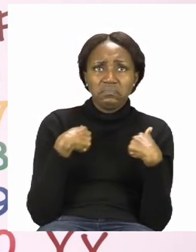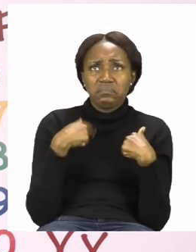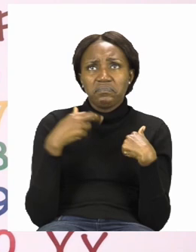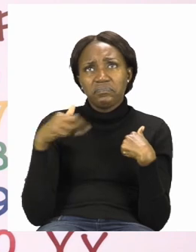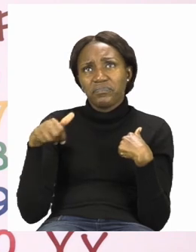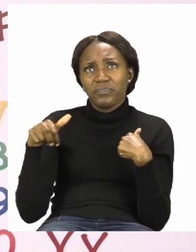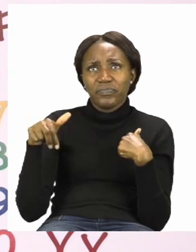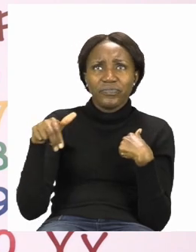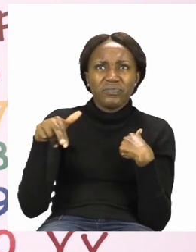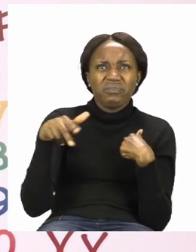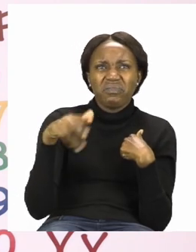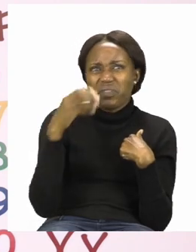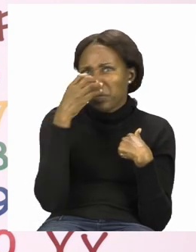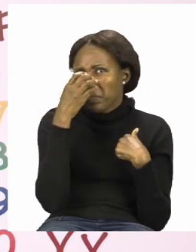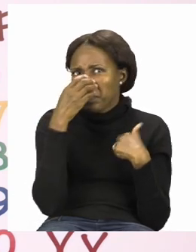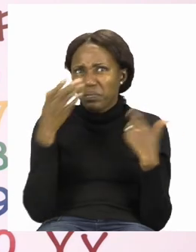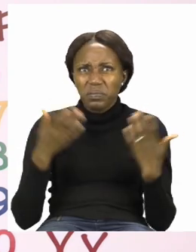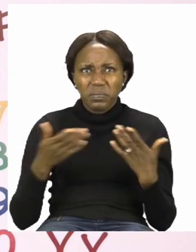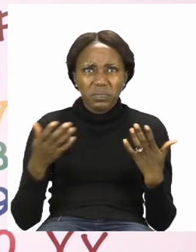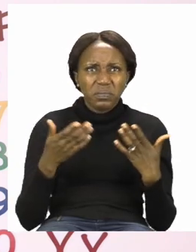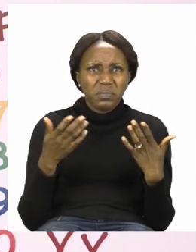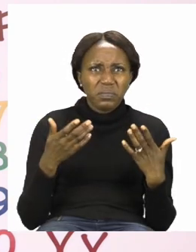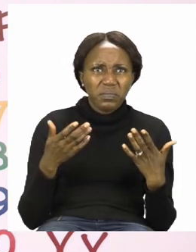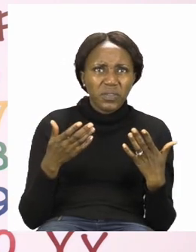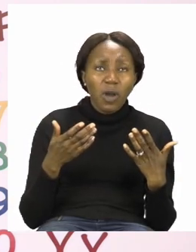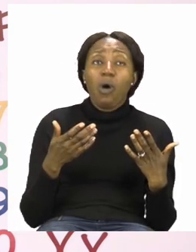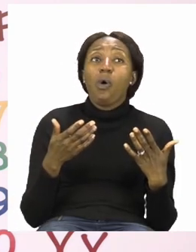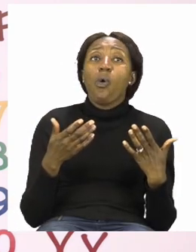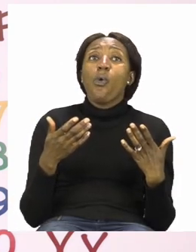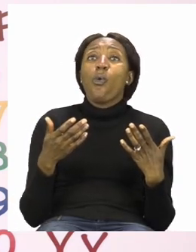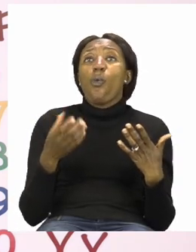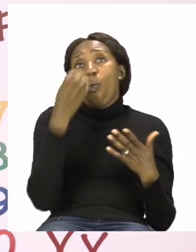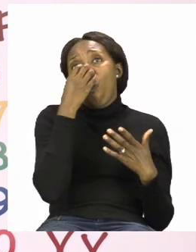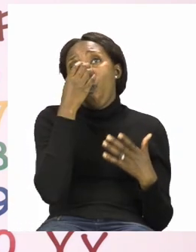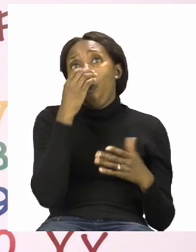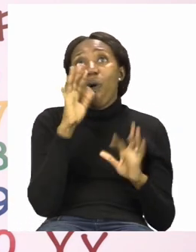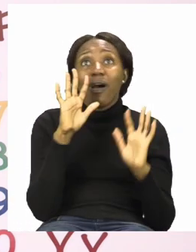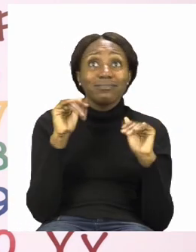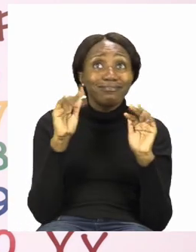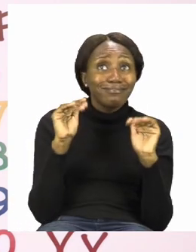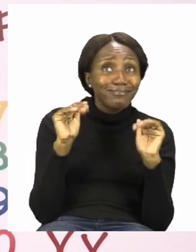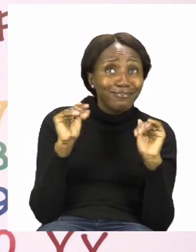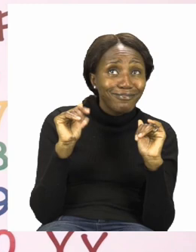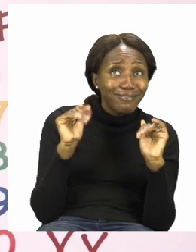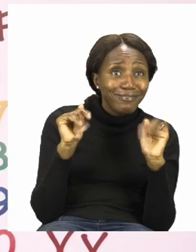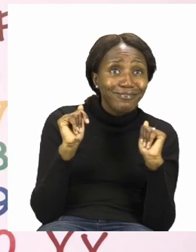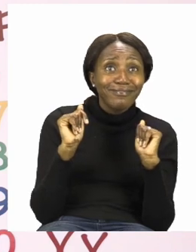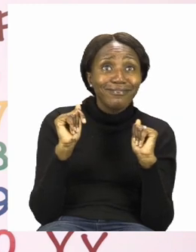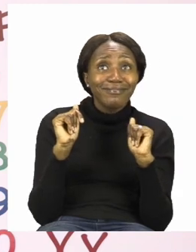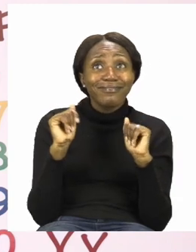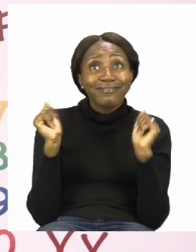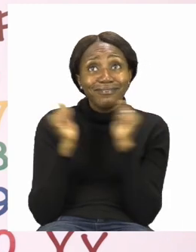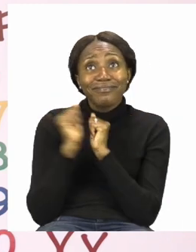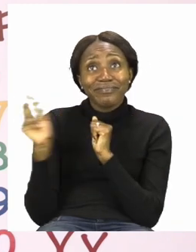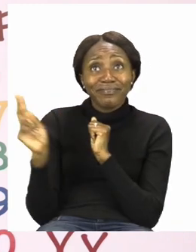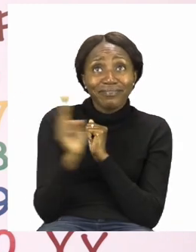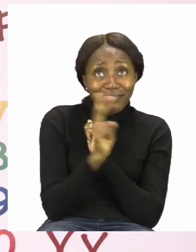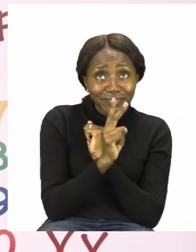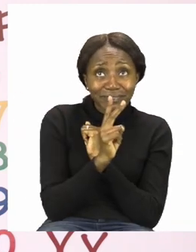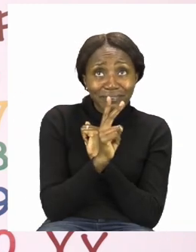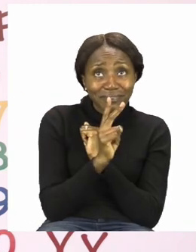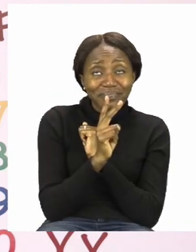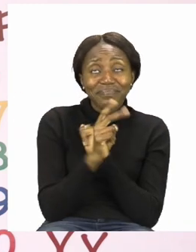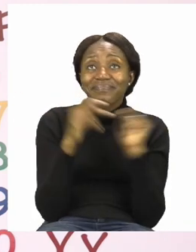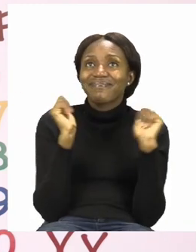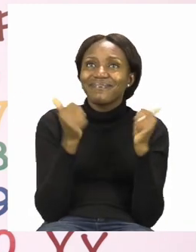i don't see him anywhere sashi oh there he is are you ready to go to the park wonderful